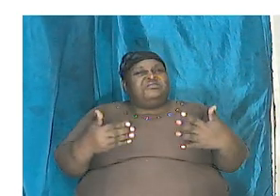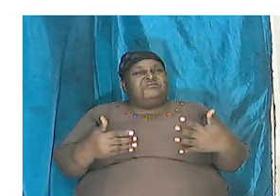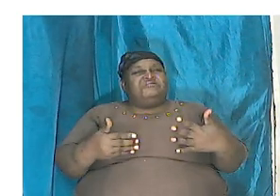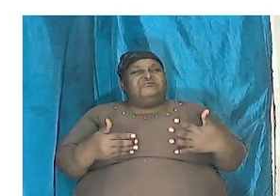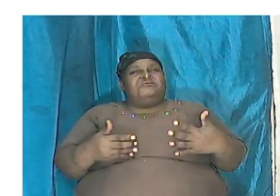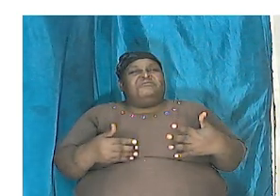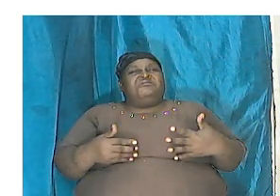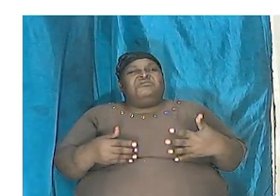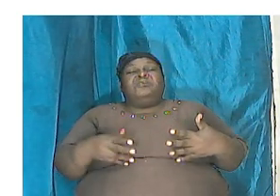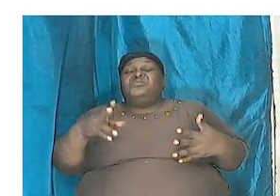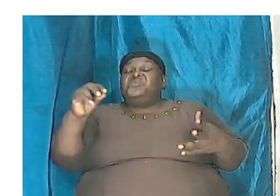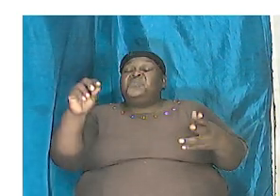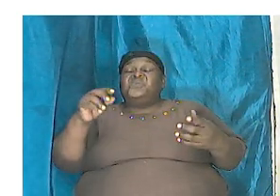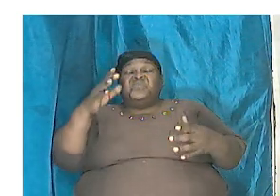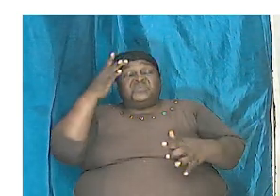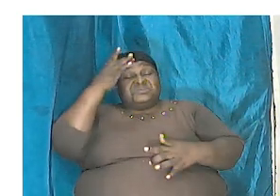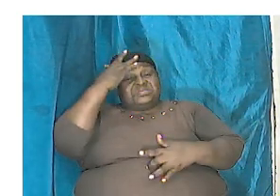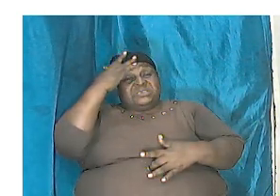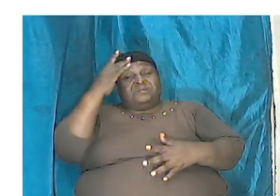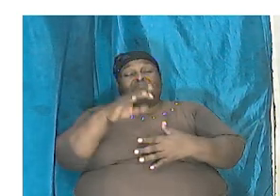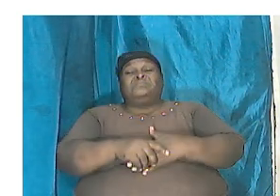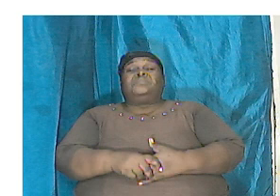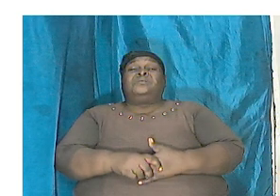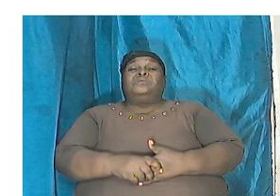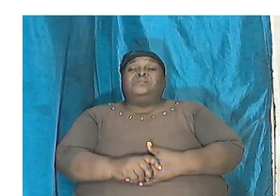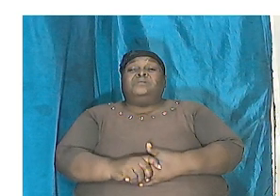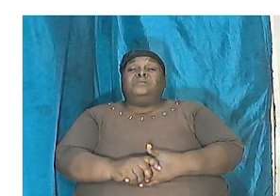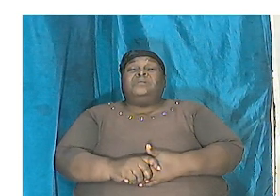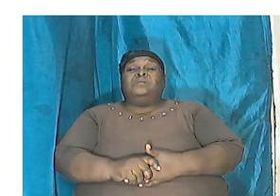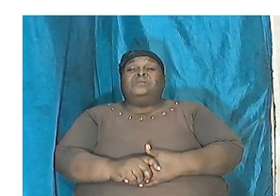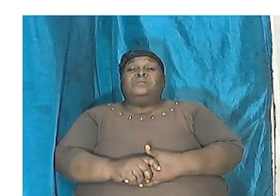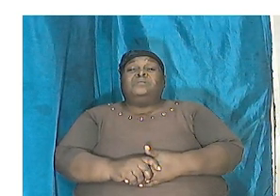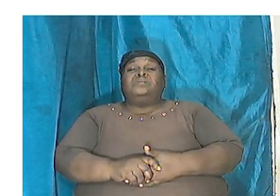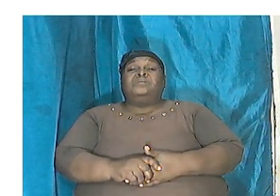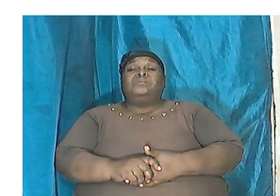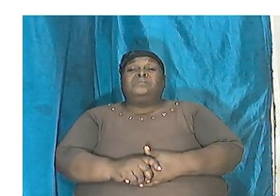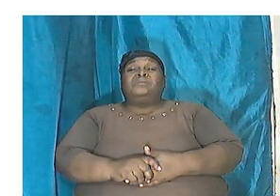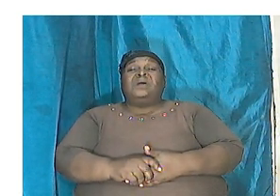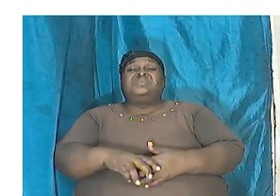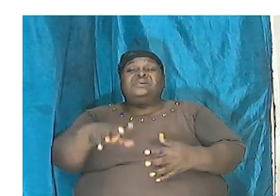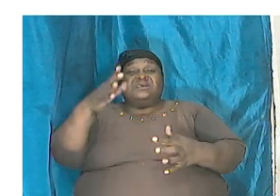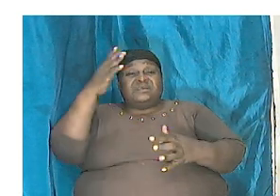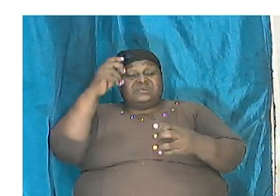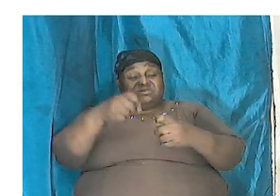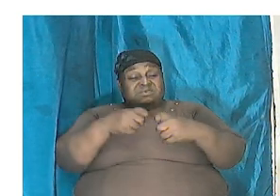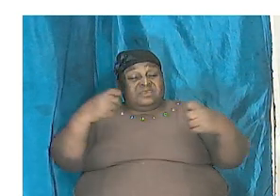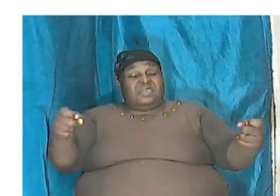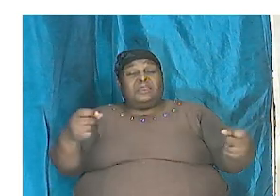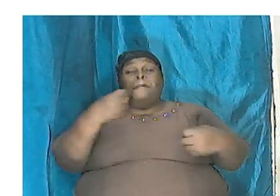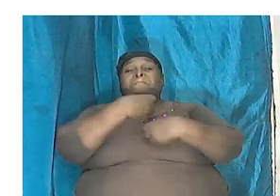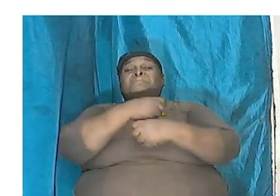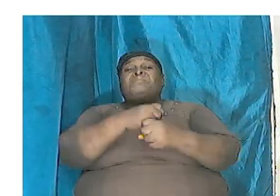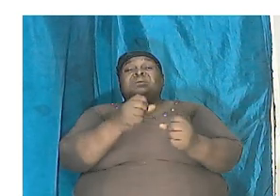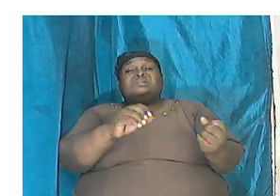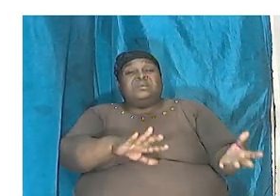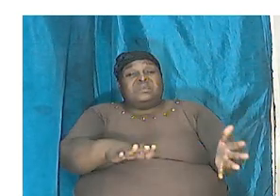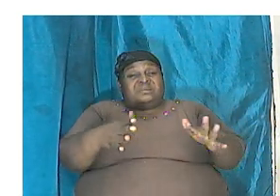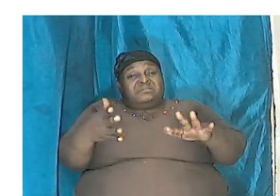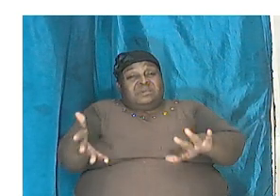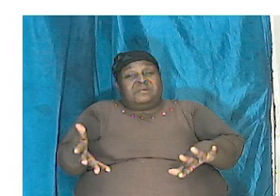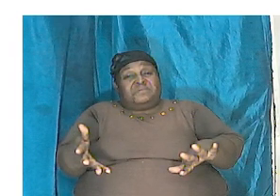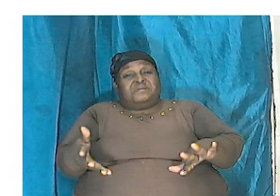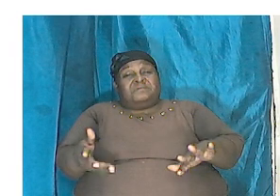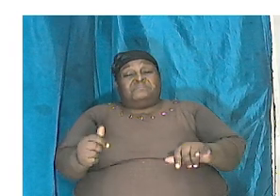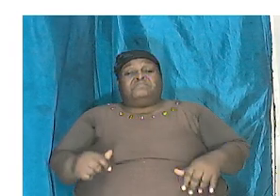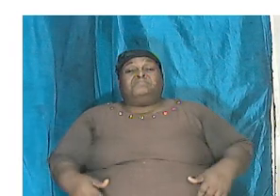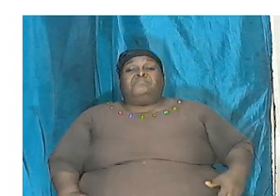there was no sin they didn't sin and therefore sin could not cause death it could not come upon the earth if man was not